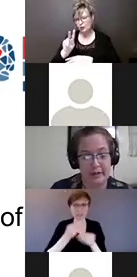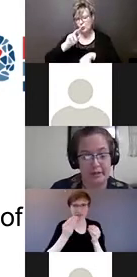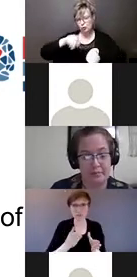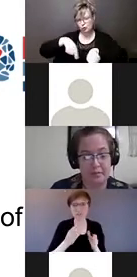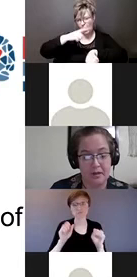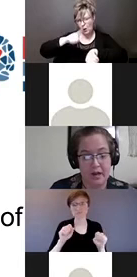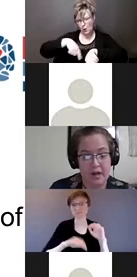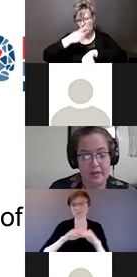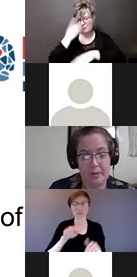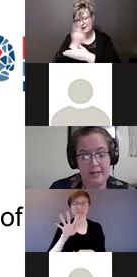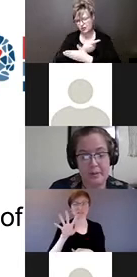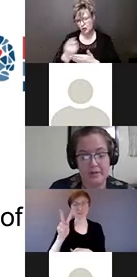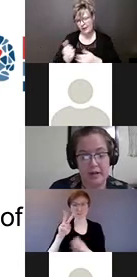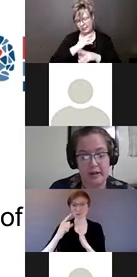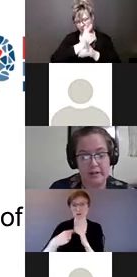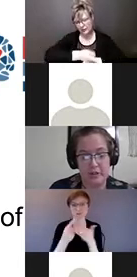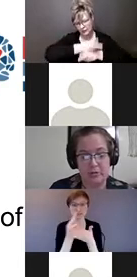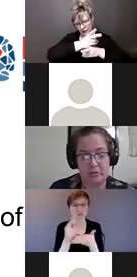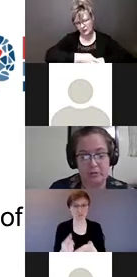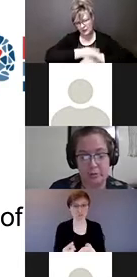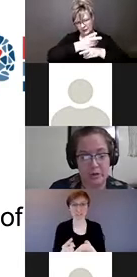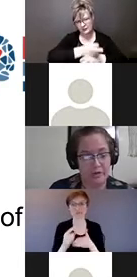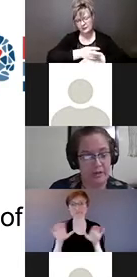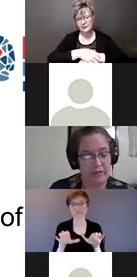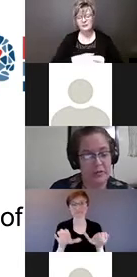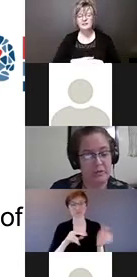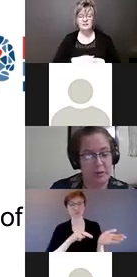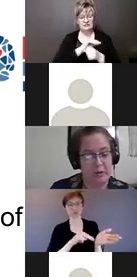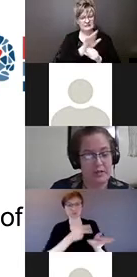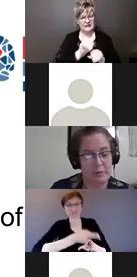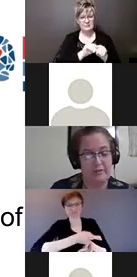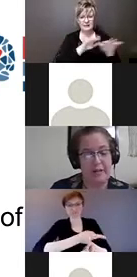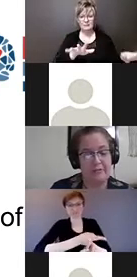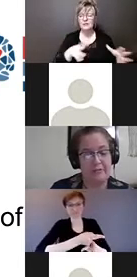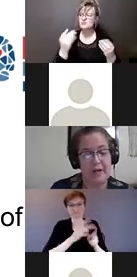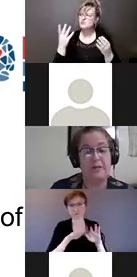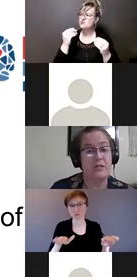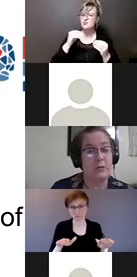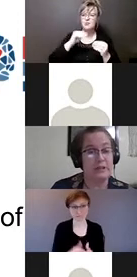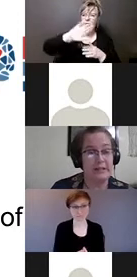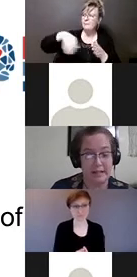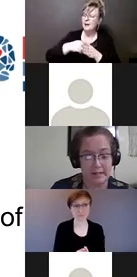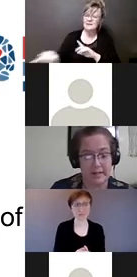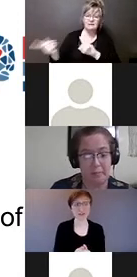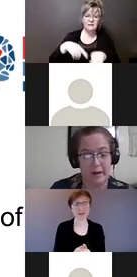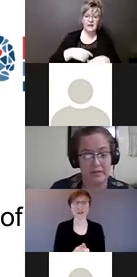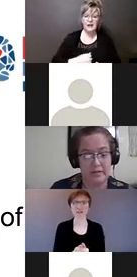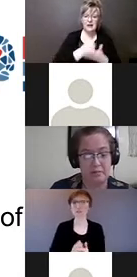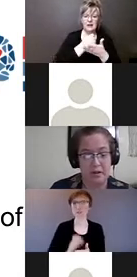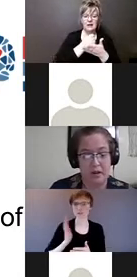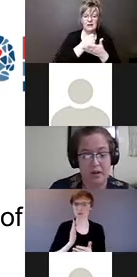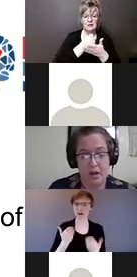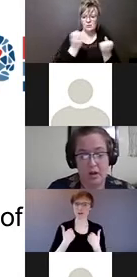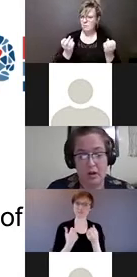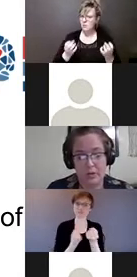nursing care. The pandemic saw an initial removal of those supports that would have allowed families to at least get some rest.